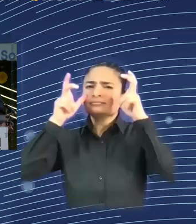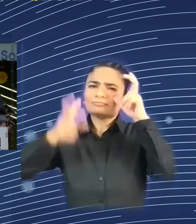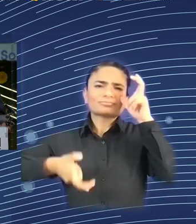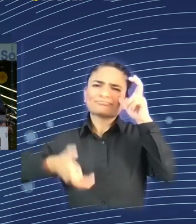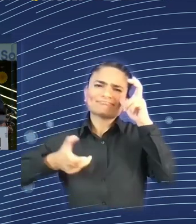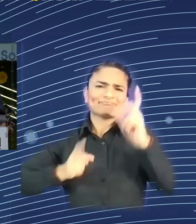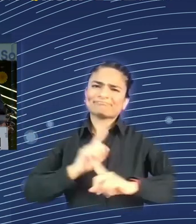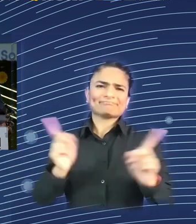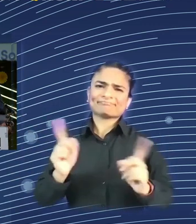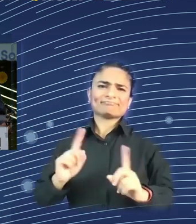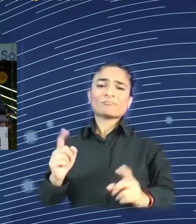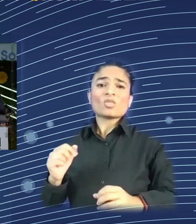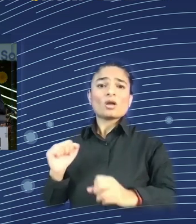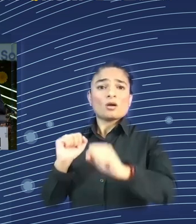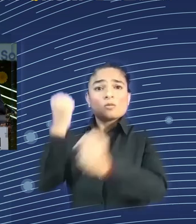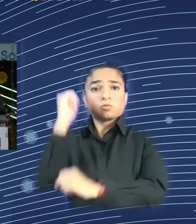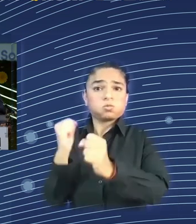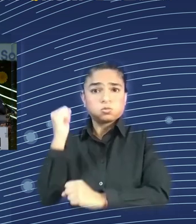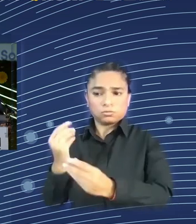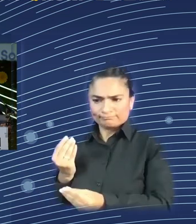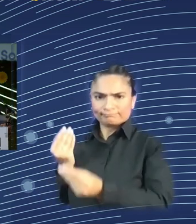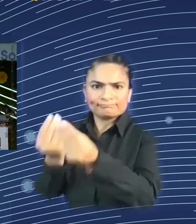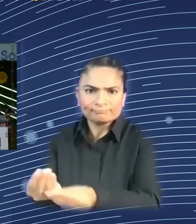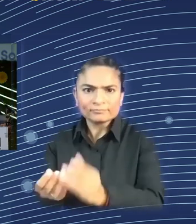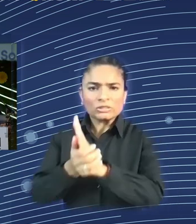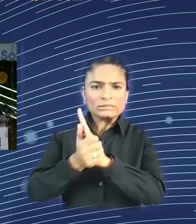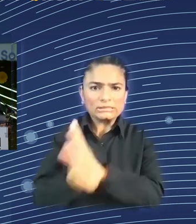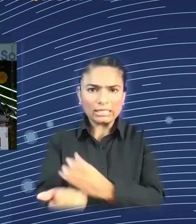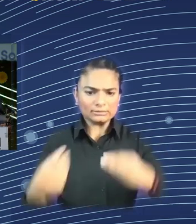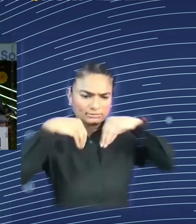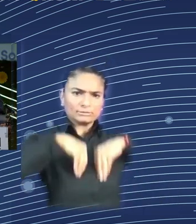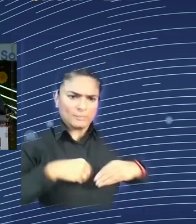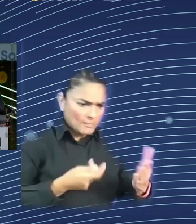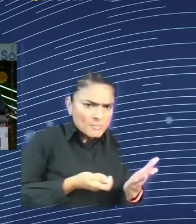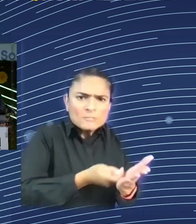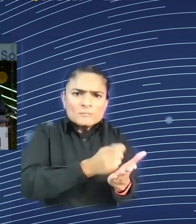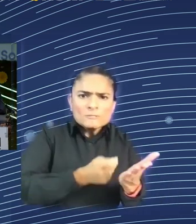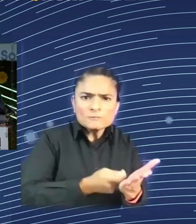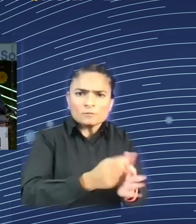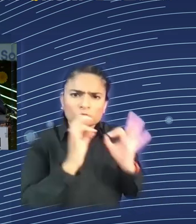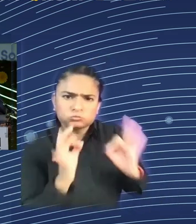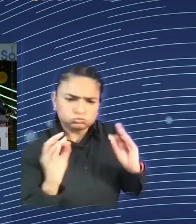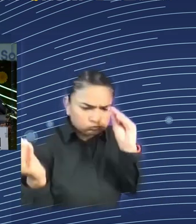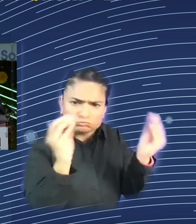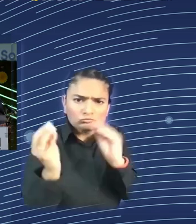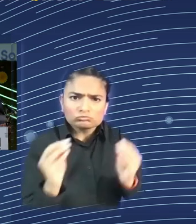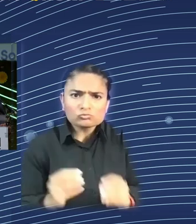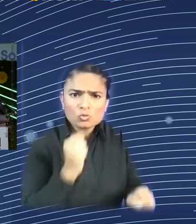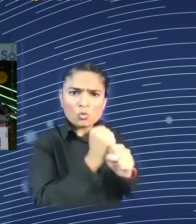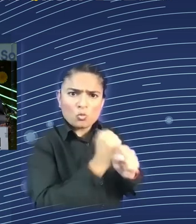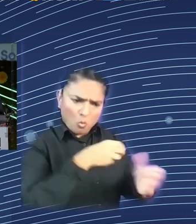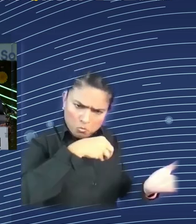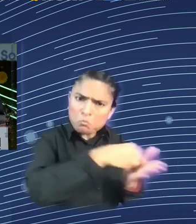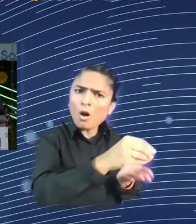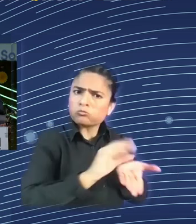paid well. And, after that, with the arrival of a factory, factory workers were getting paid more. And,